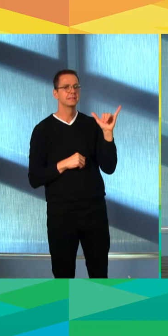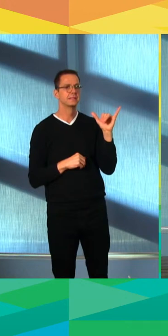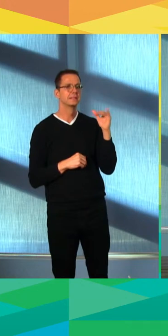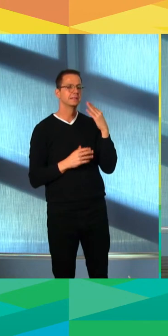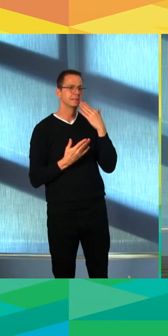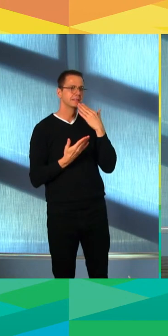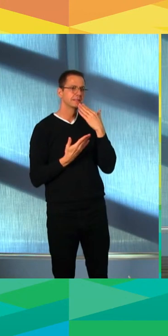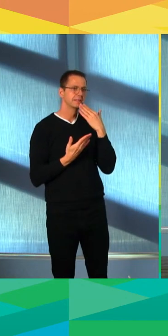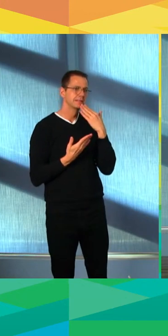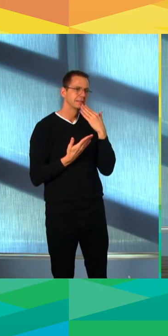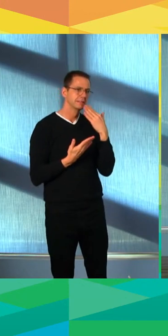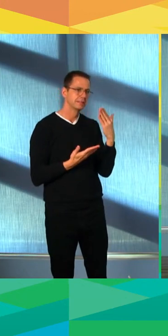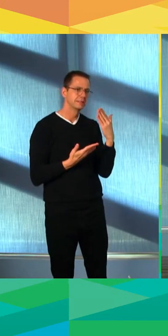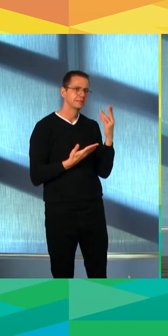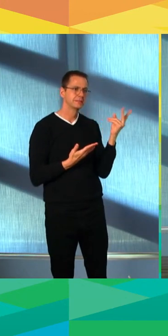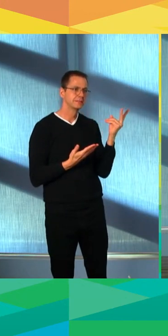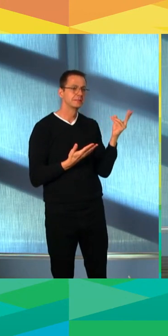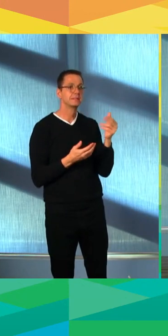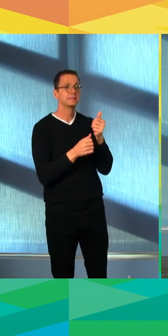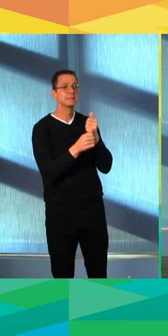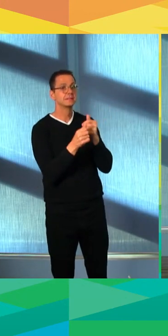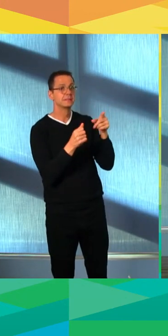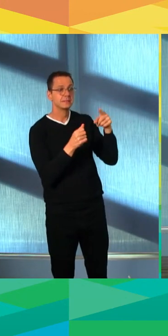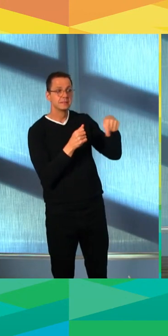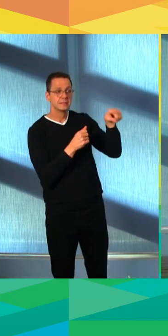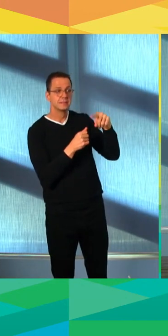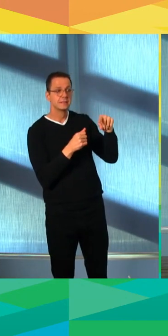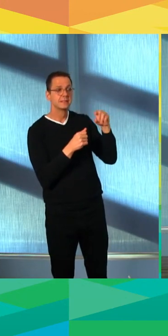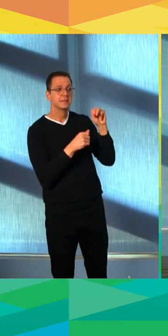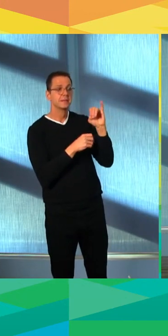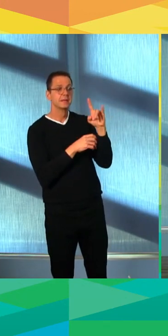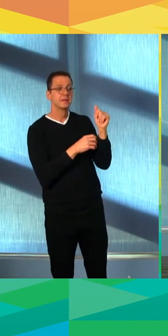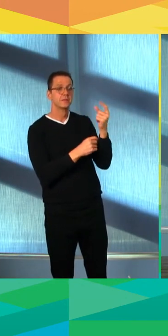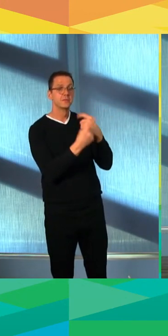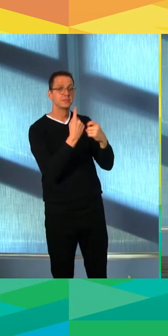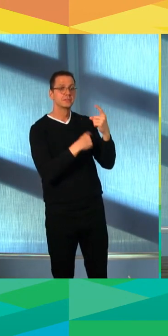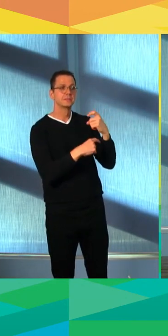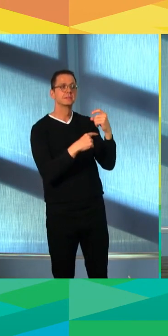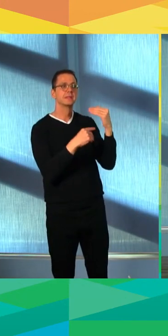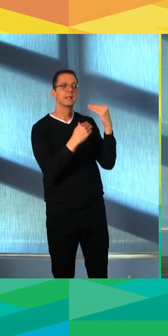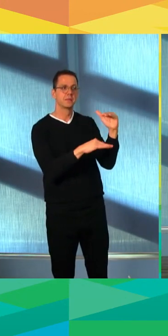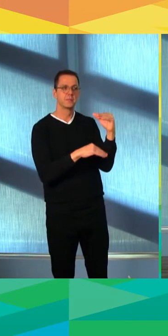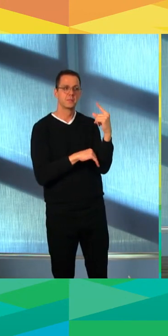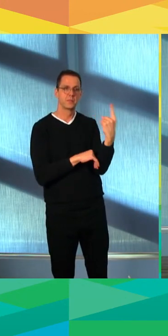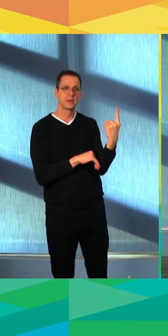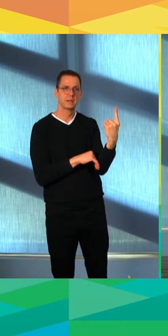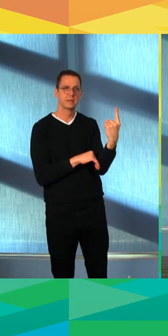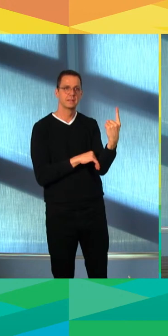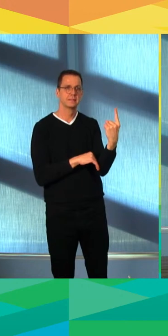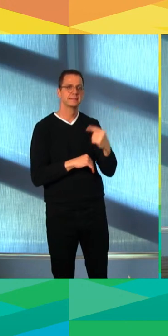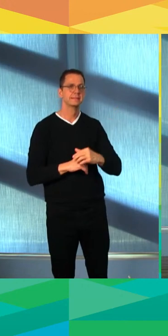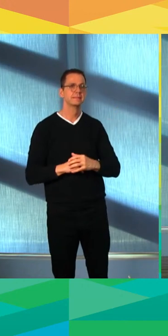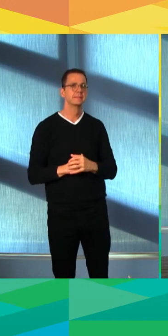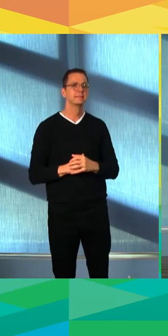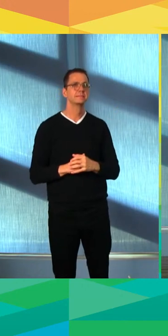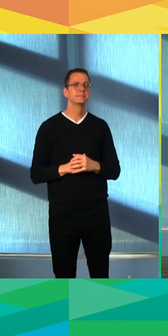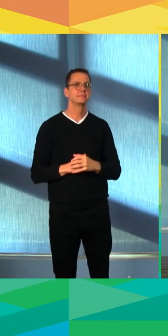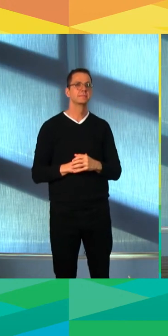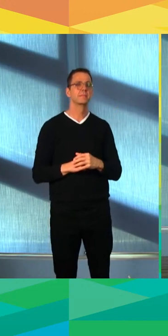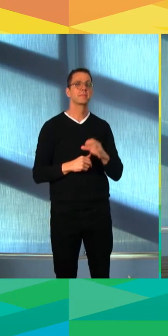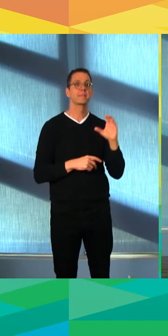follow-up. So first, we'll go to Jeremy Thompson with CTV. And after that, we'll follow it up with Dustin Cook from Pulse Media. So Jeremy?